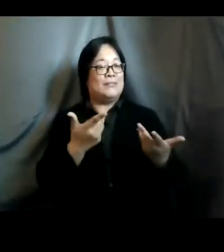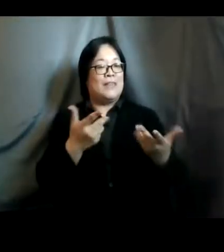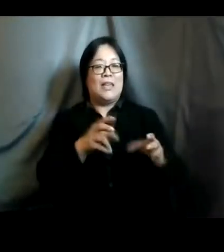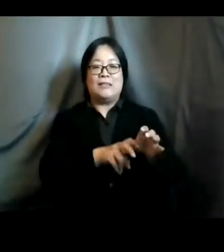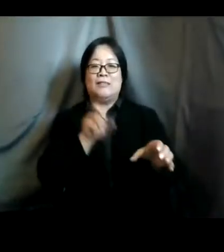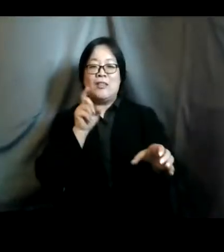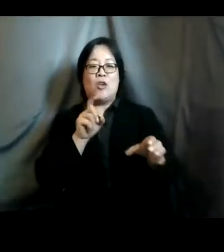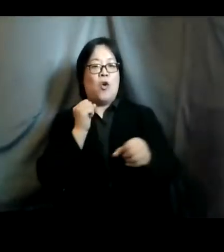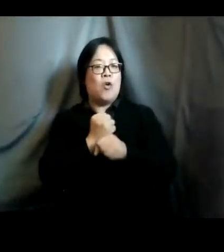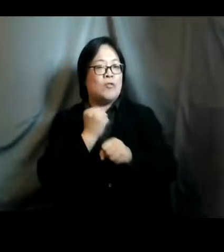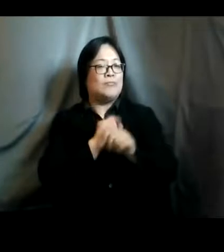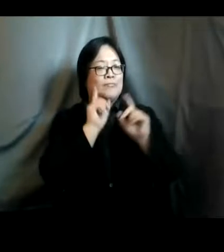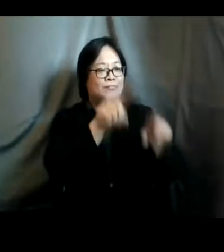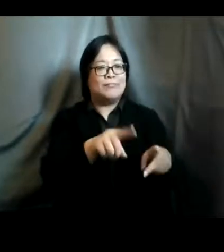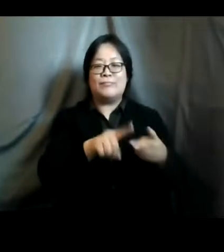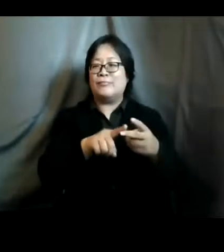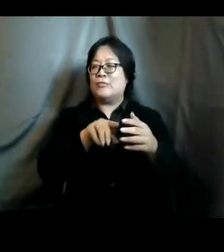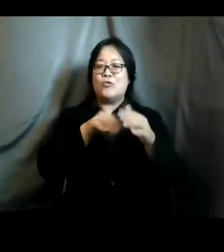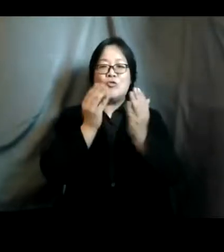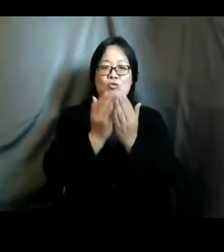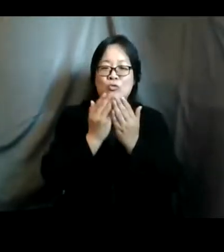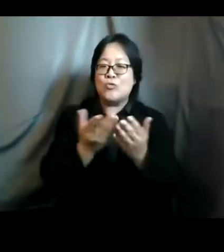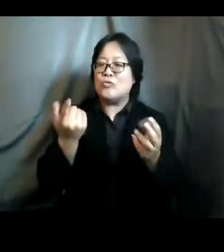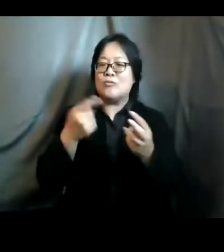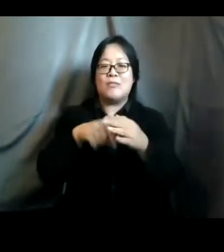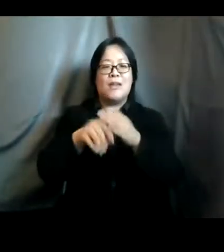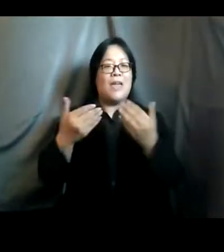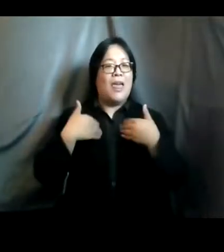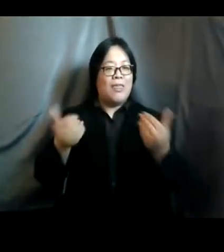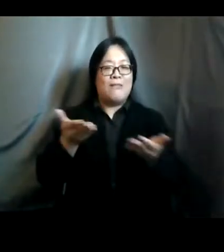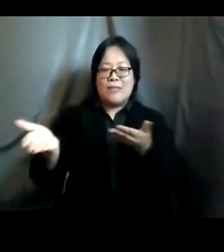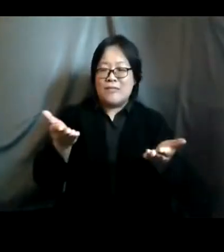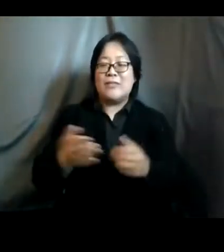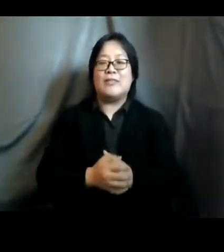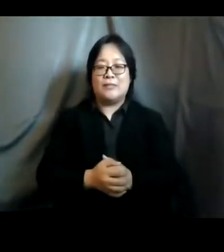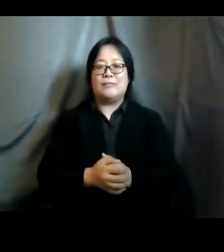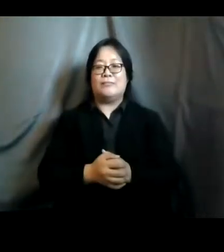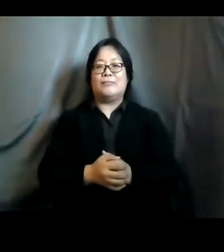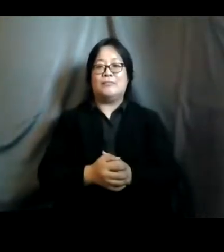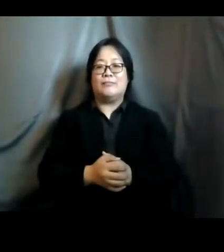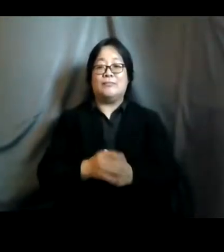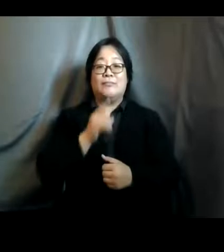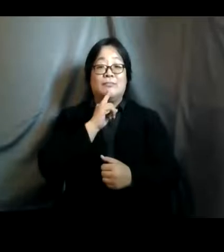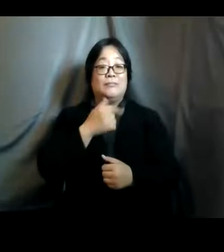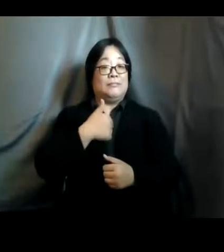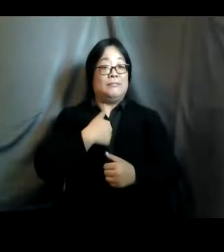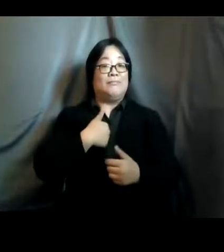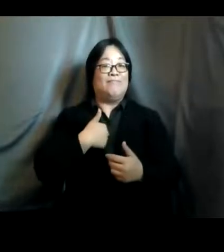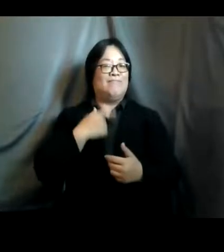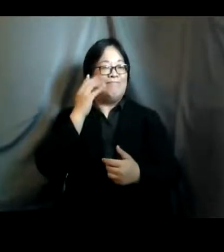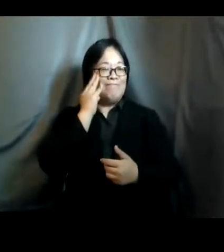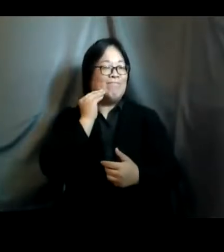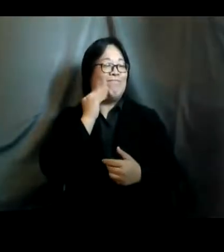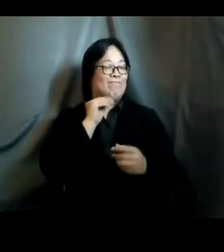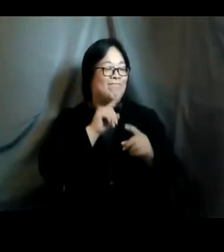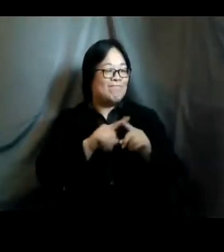to school or to access public and health and social services for me um i had to make special arrangements to be part of